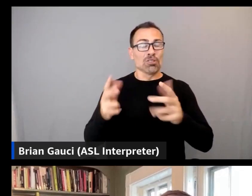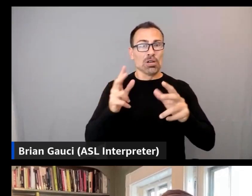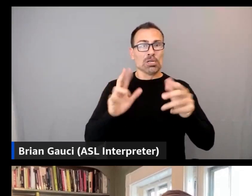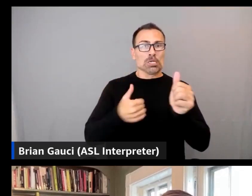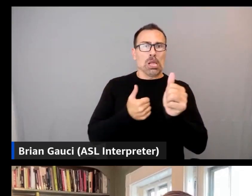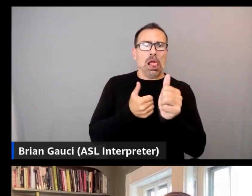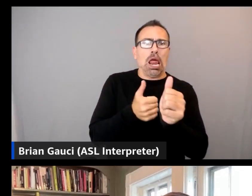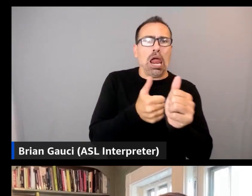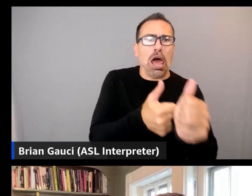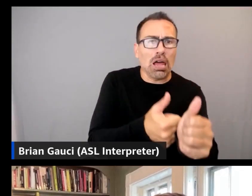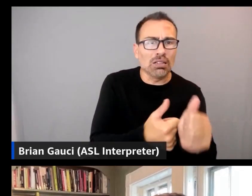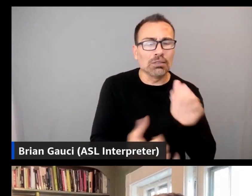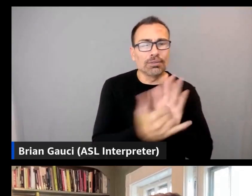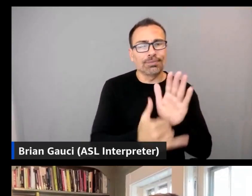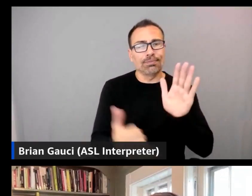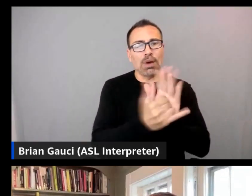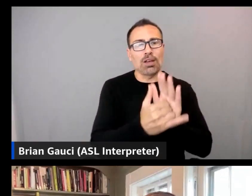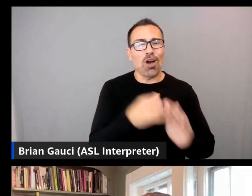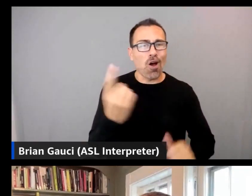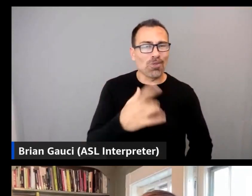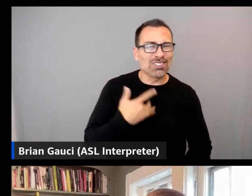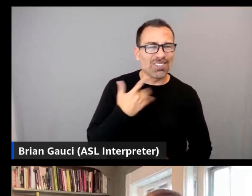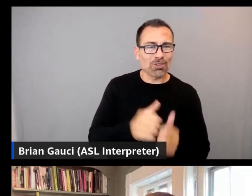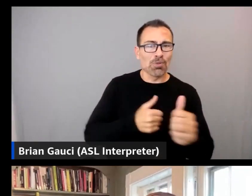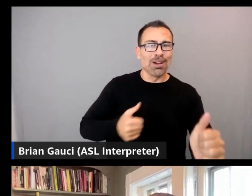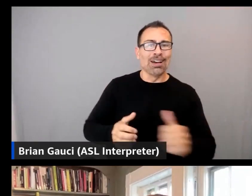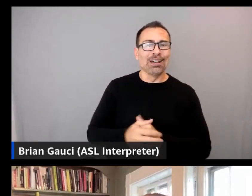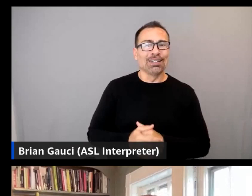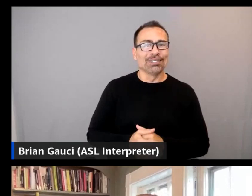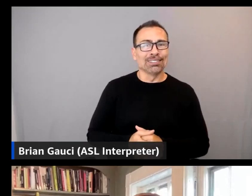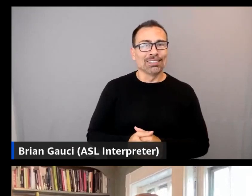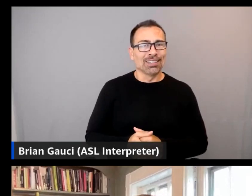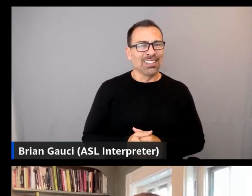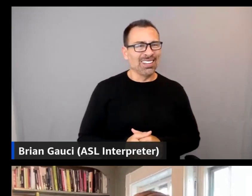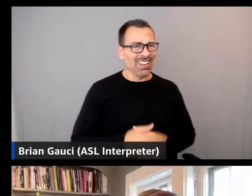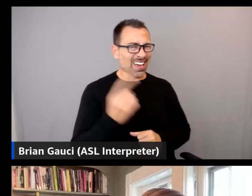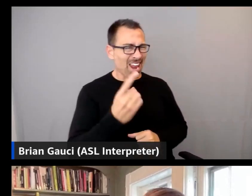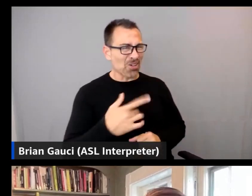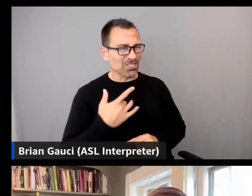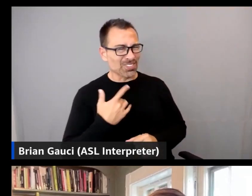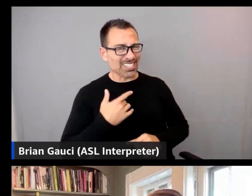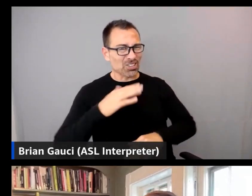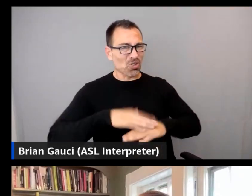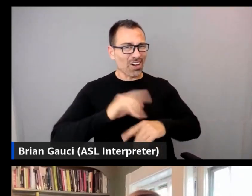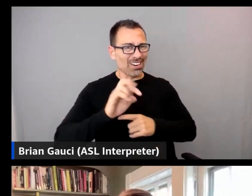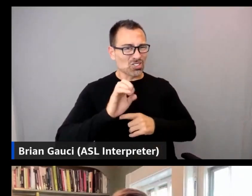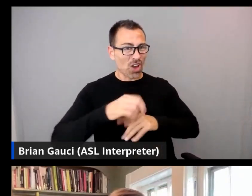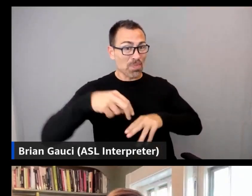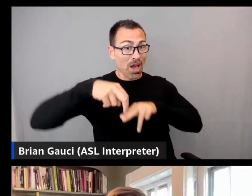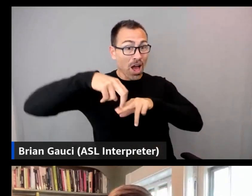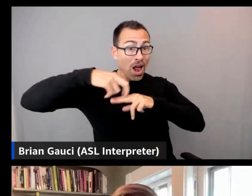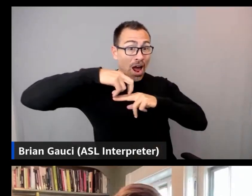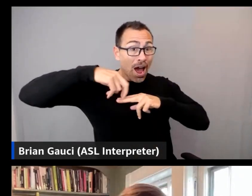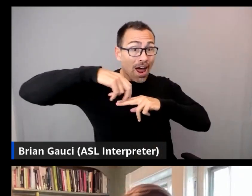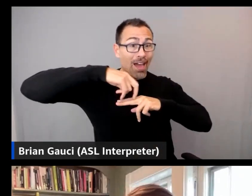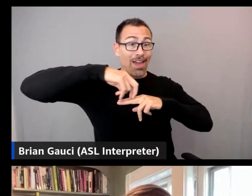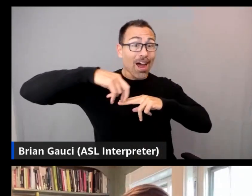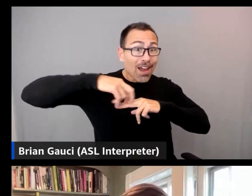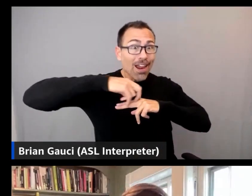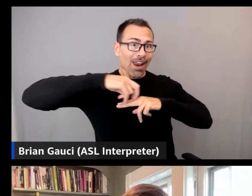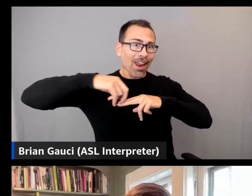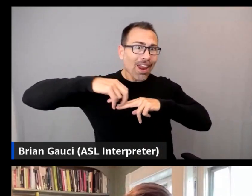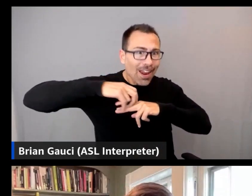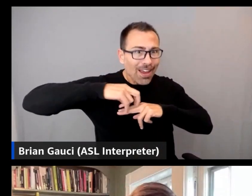we're behind these days. Right. It always feels like a treadmill. Right. Right. Exactly. So you're always trying to keep up, catch up, get the latest knowledge.